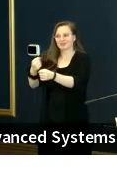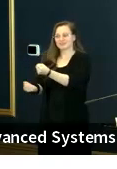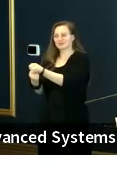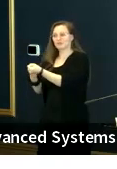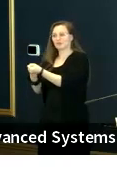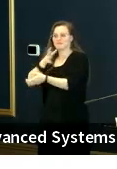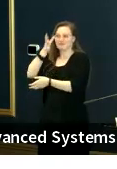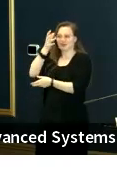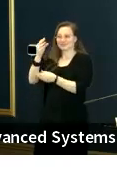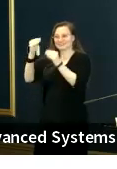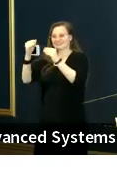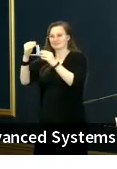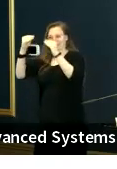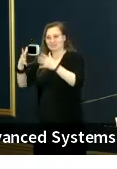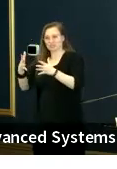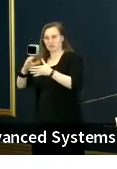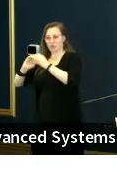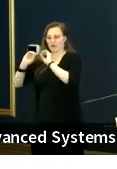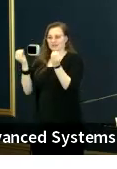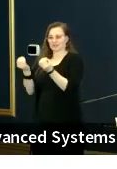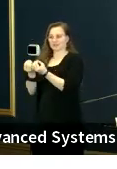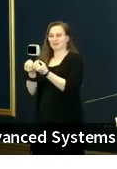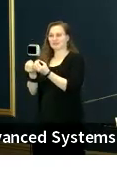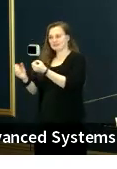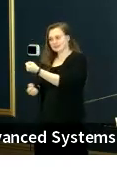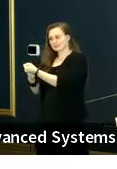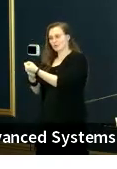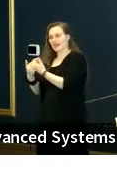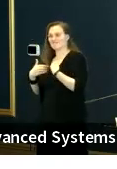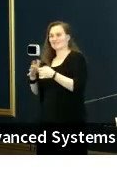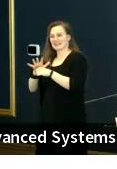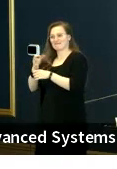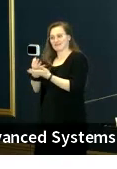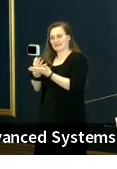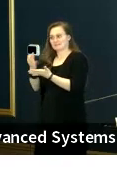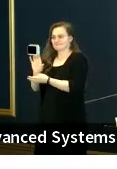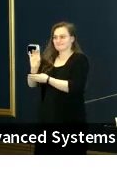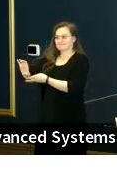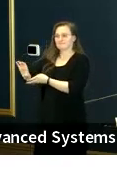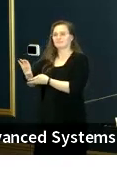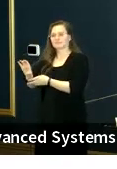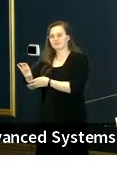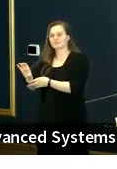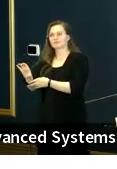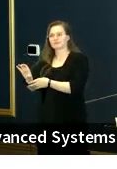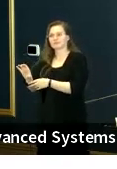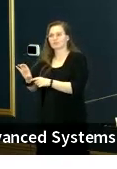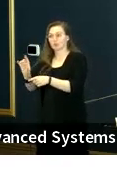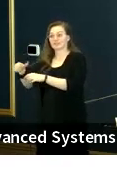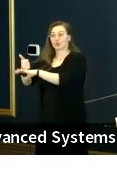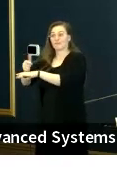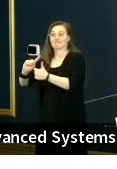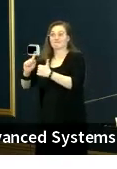ensure that they had the funding required from the province to install the first, to my knowledge, fully